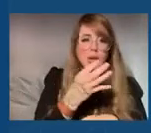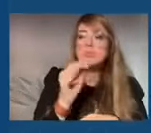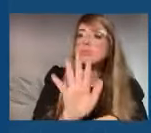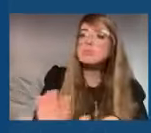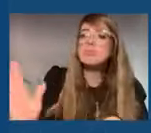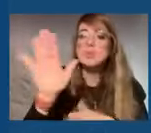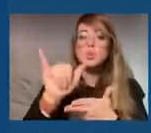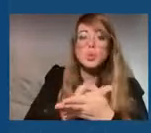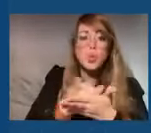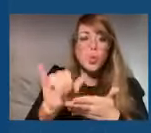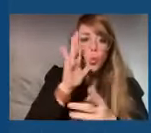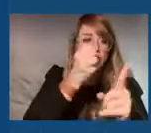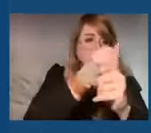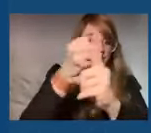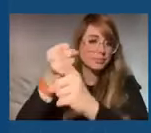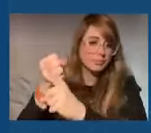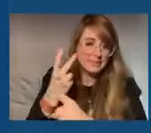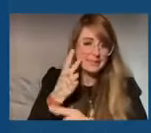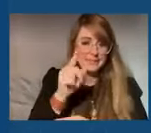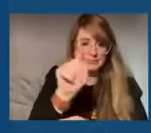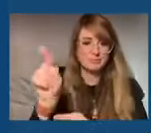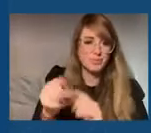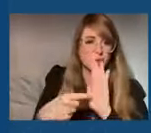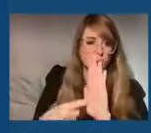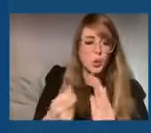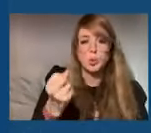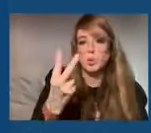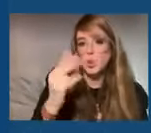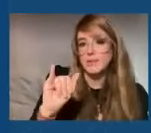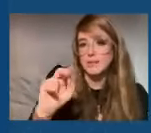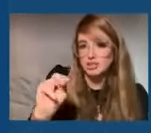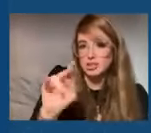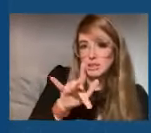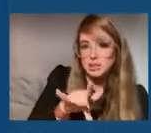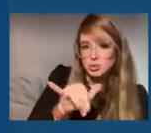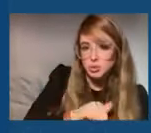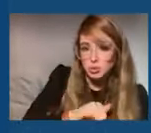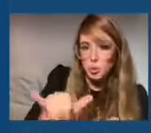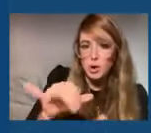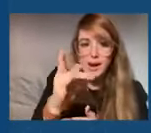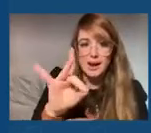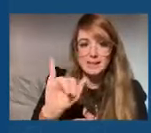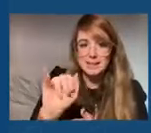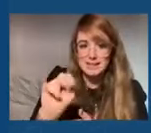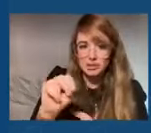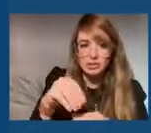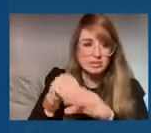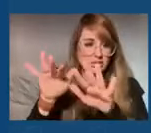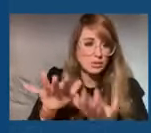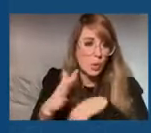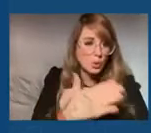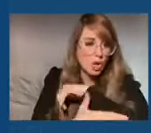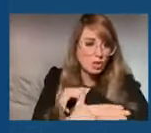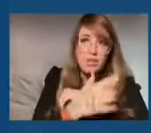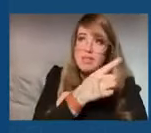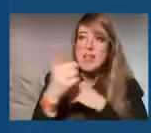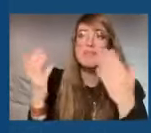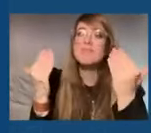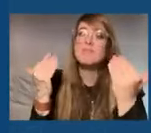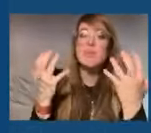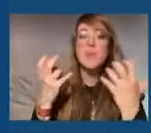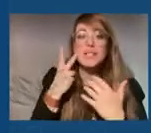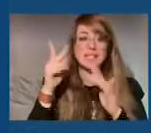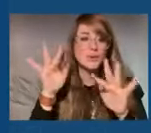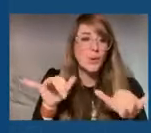affected, as you can see. 12 inches in central New York, 18 inches of snow, perhaps up in the snow country. They're welcoming it. They want it there. But, you know,